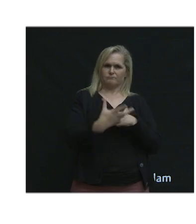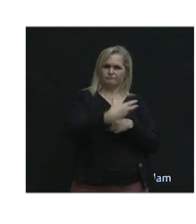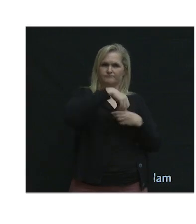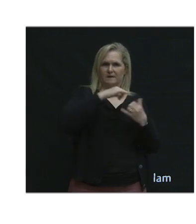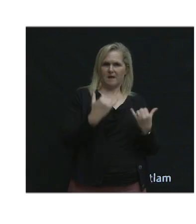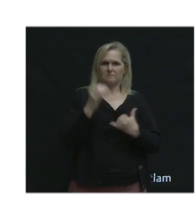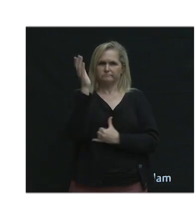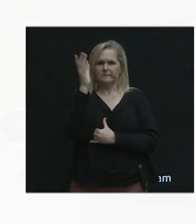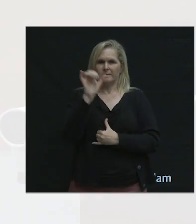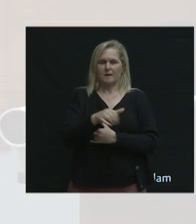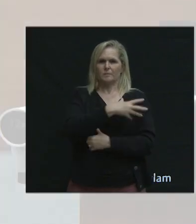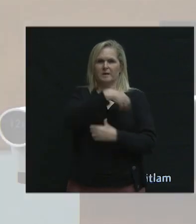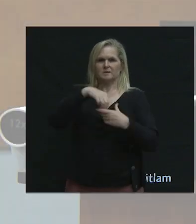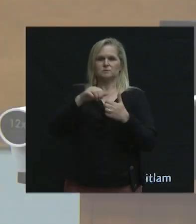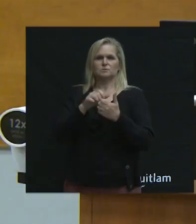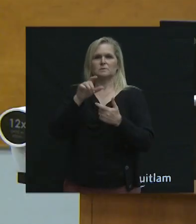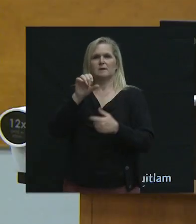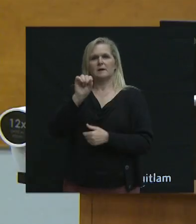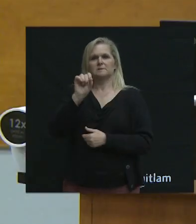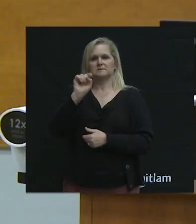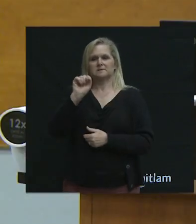the STP, the revised plan.